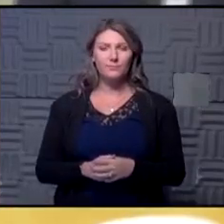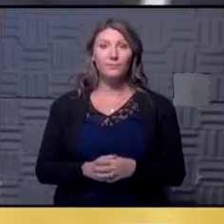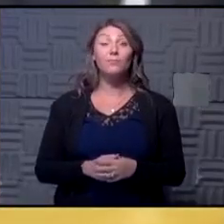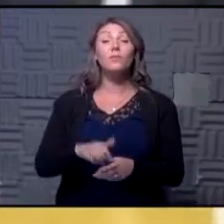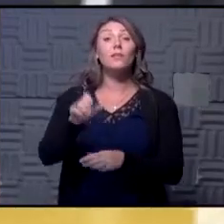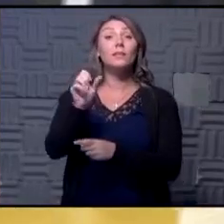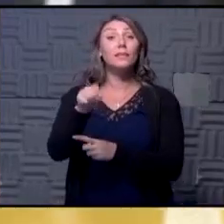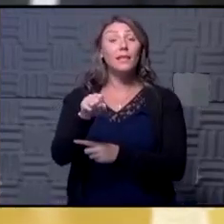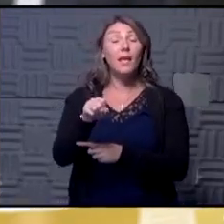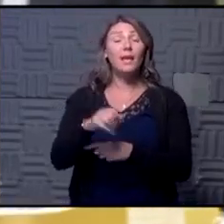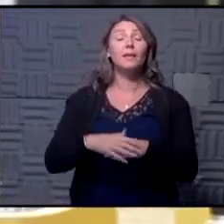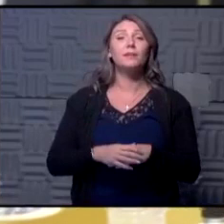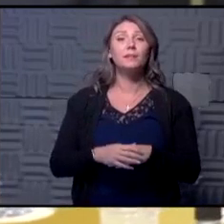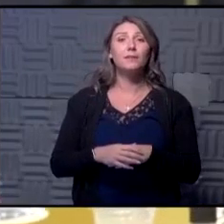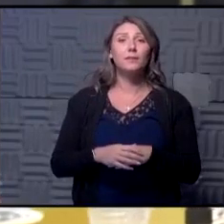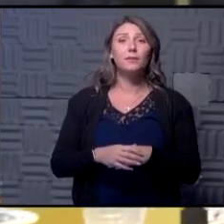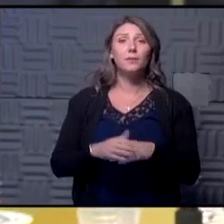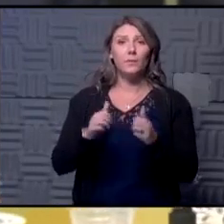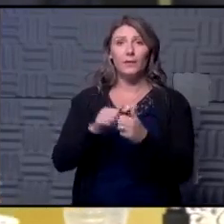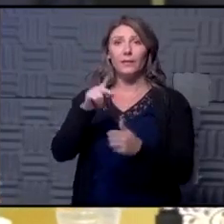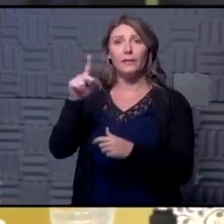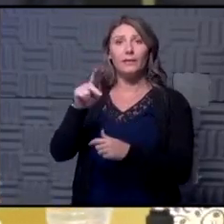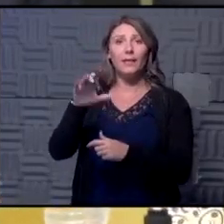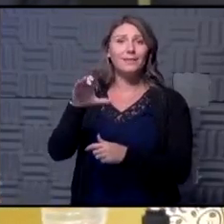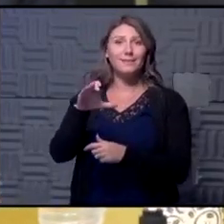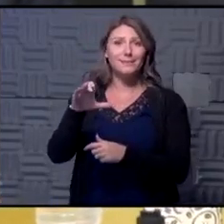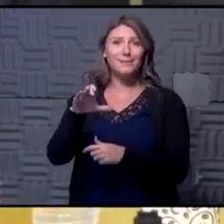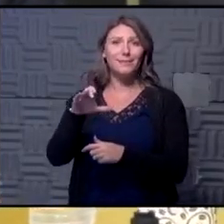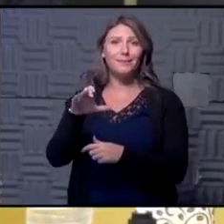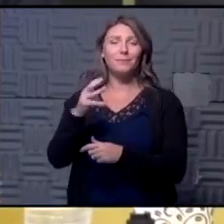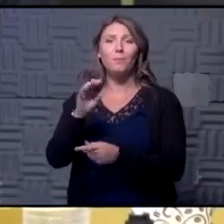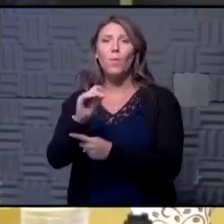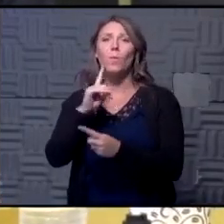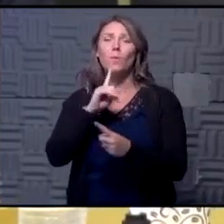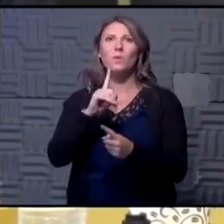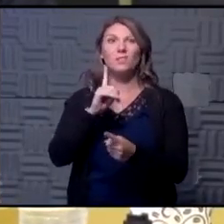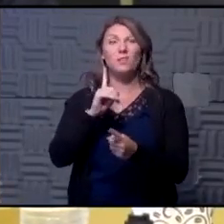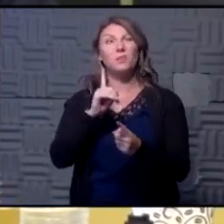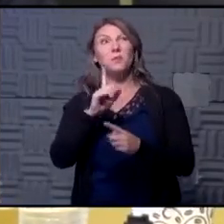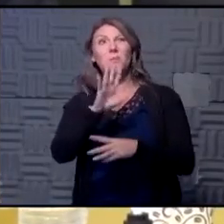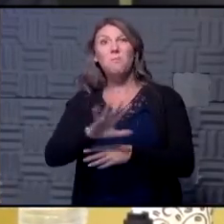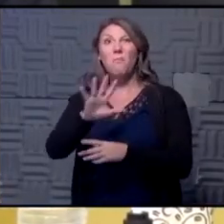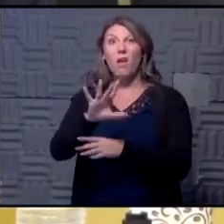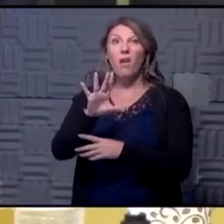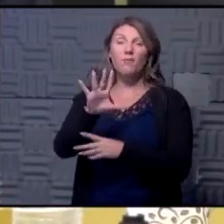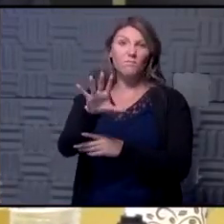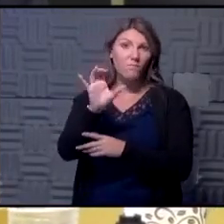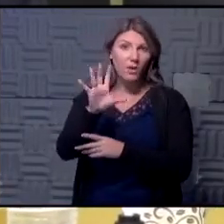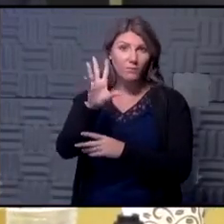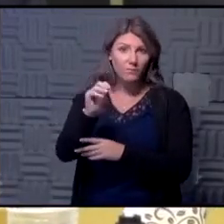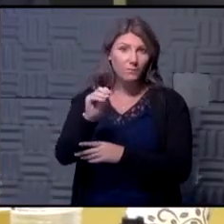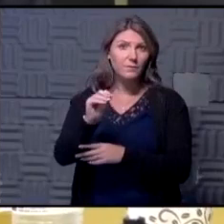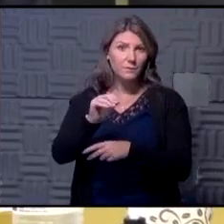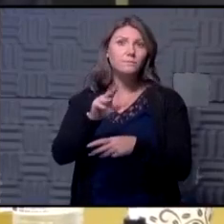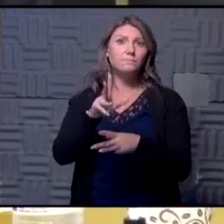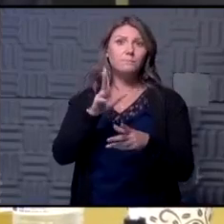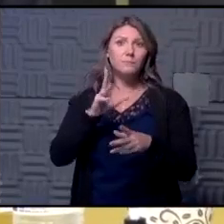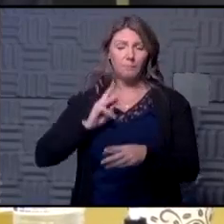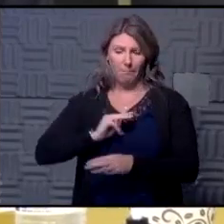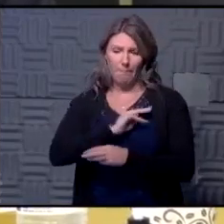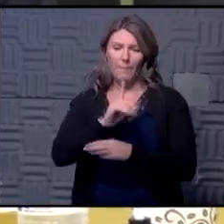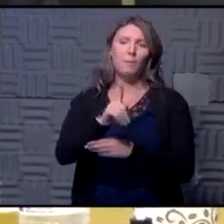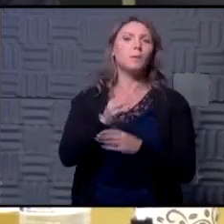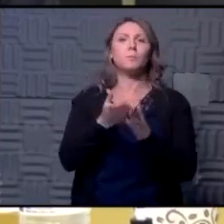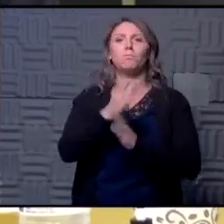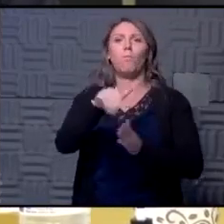yeah and the case case chamber works at roughly with over 550 plus members throughout the metro area and and right away